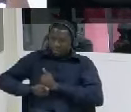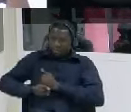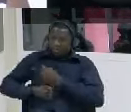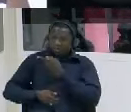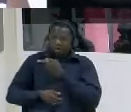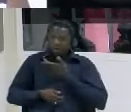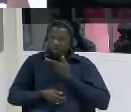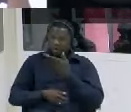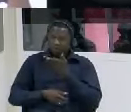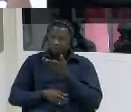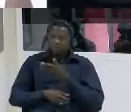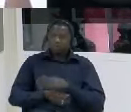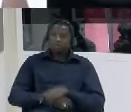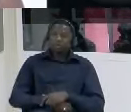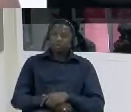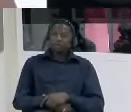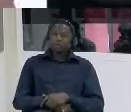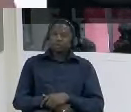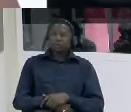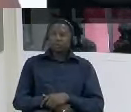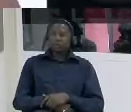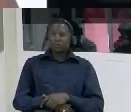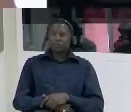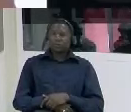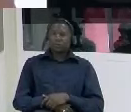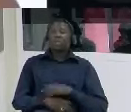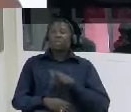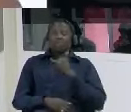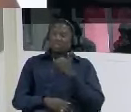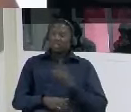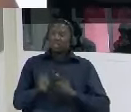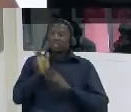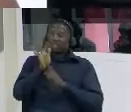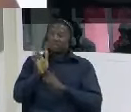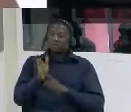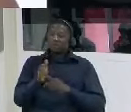a particular paper yes particular newspaper